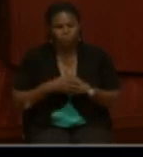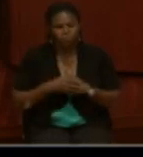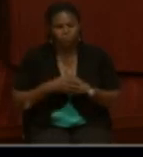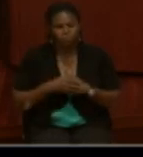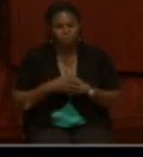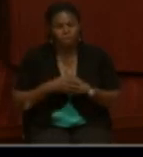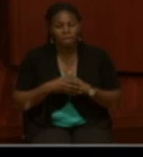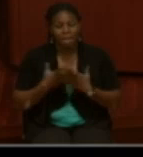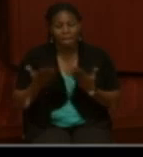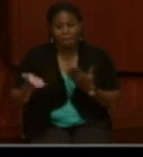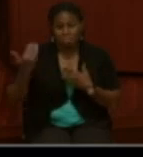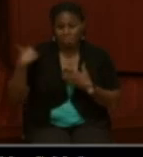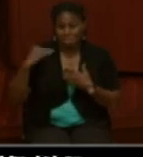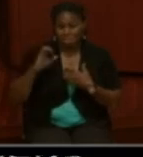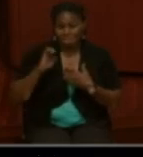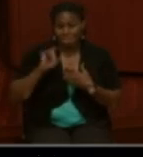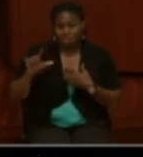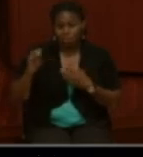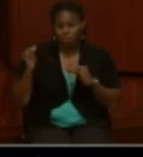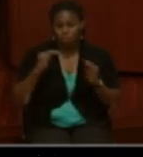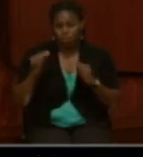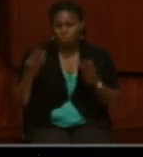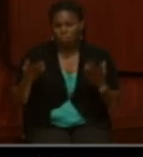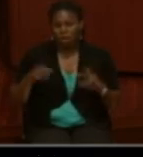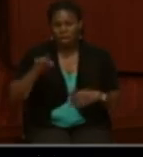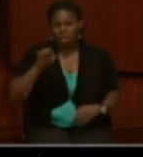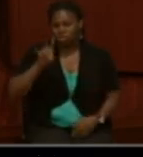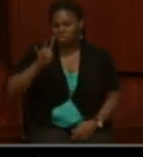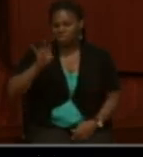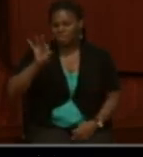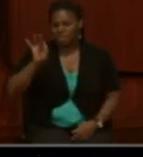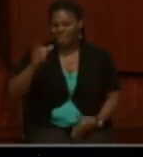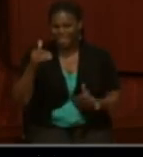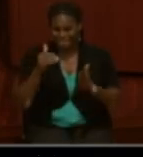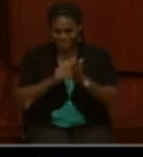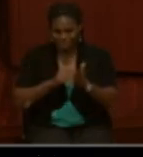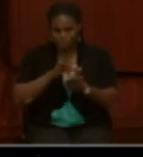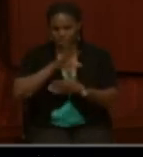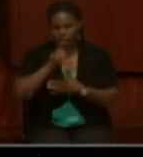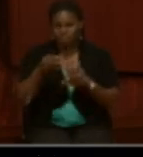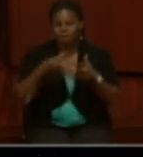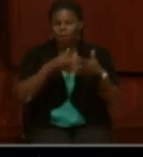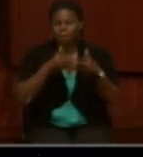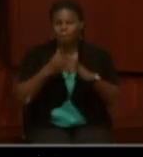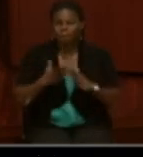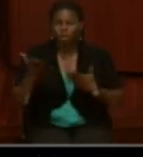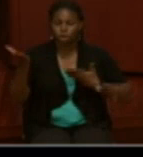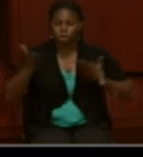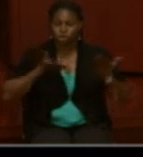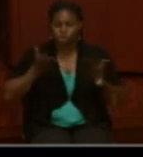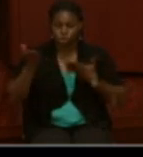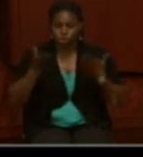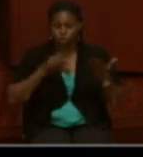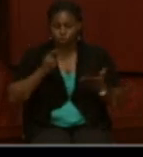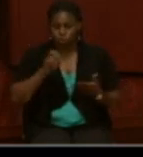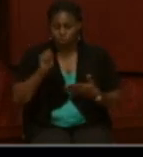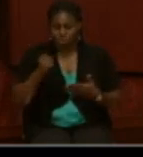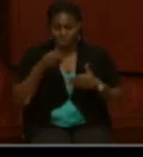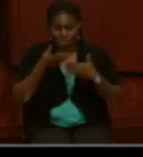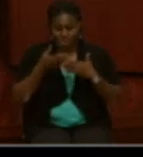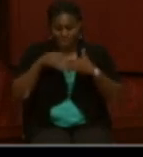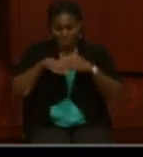During the Civil War, approximately 179,000 African Americans served in the U.S. colored troops as enlisted men.